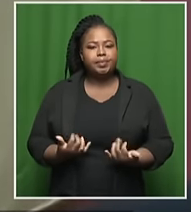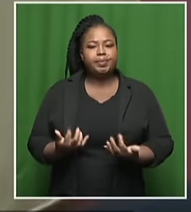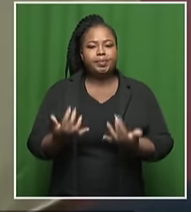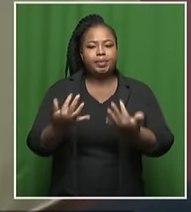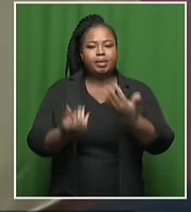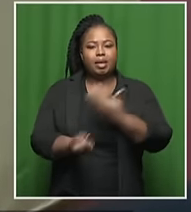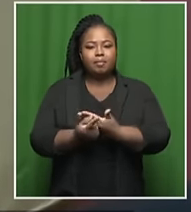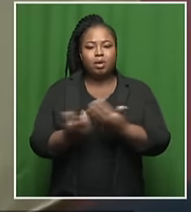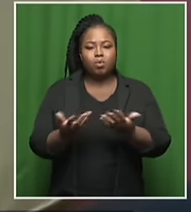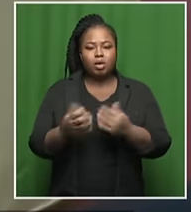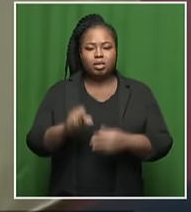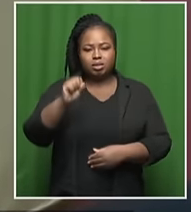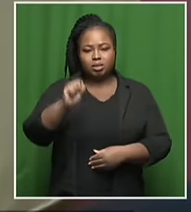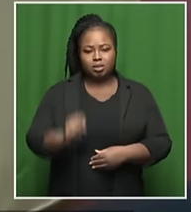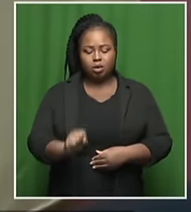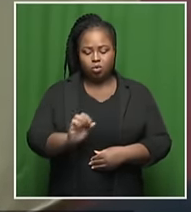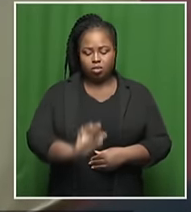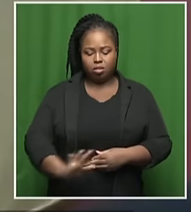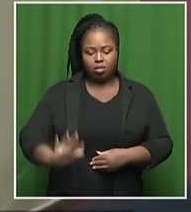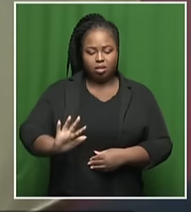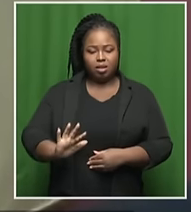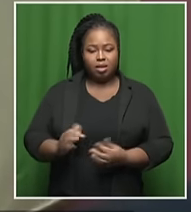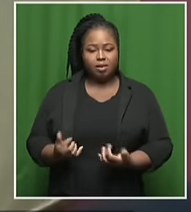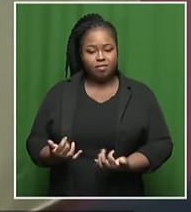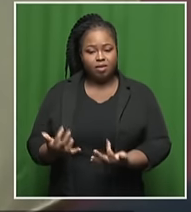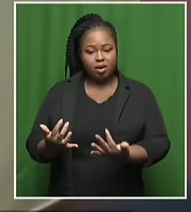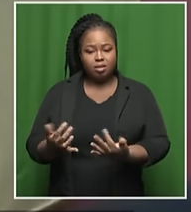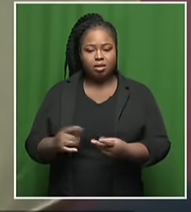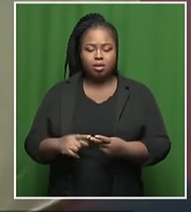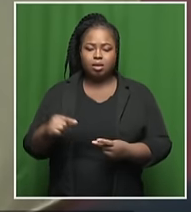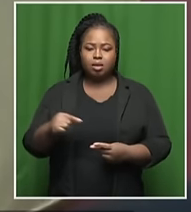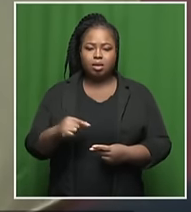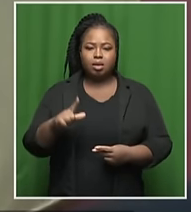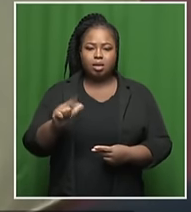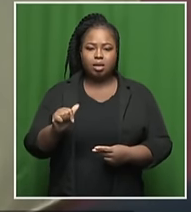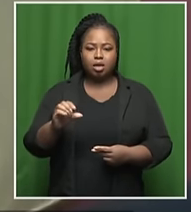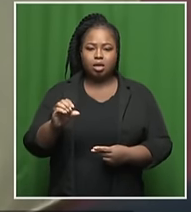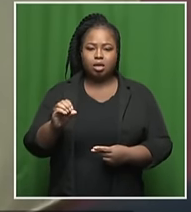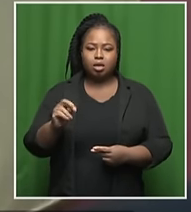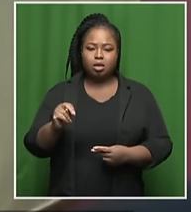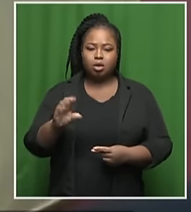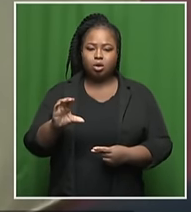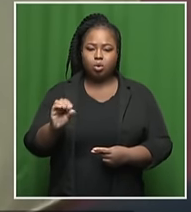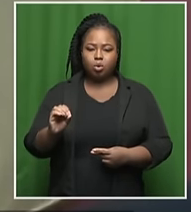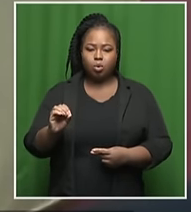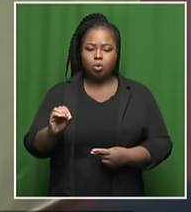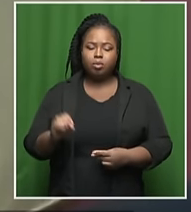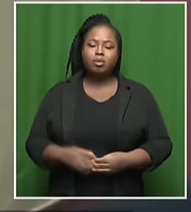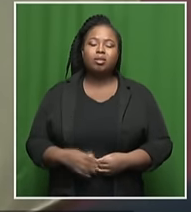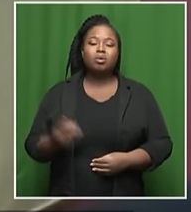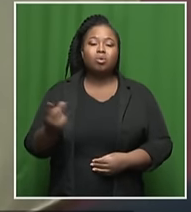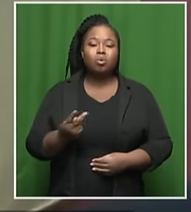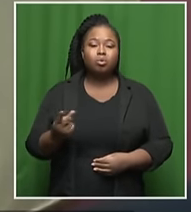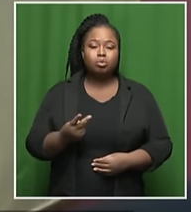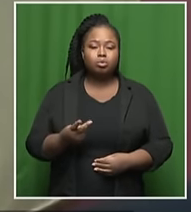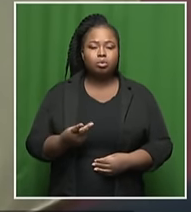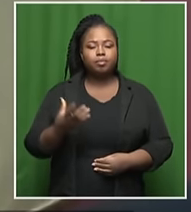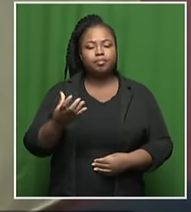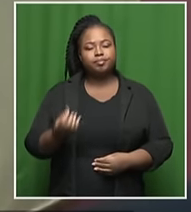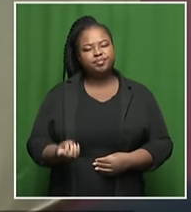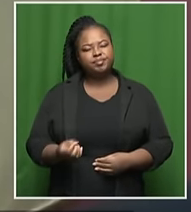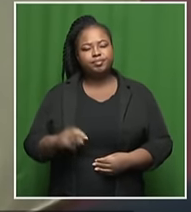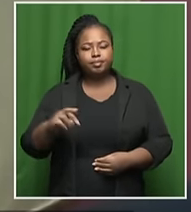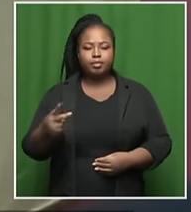We had in the South Peninsula. We had a number of fires in the Glencairn, Tlavelli, Fisher. So we then also had a number of